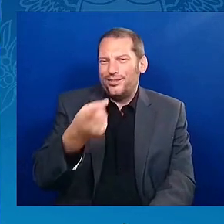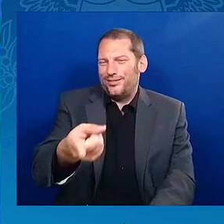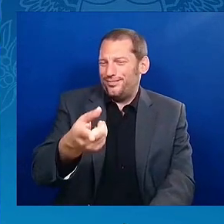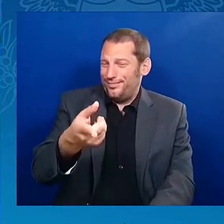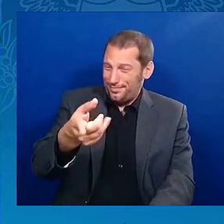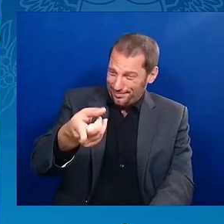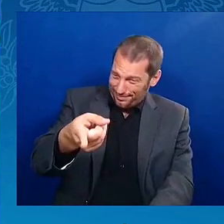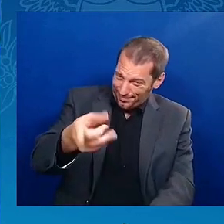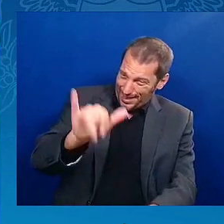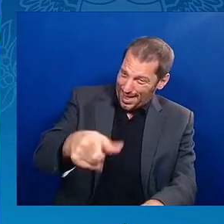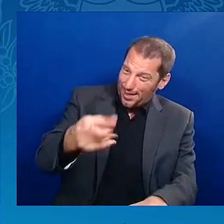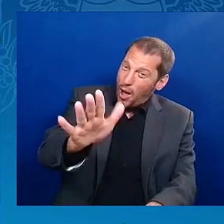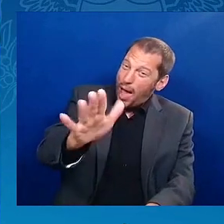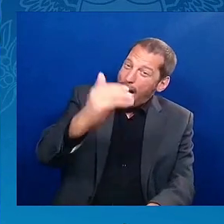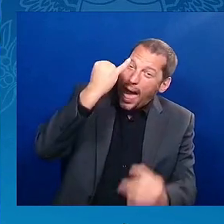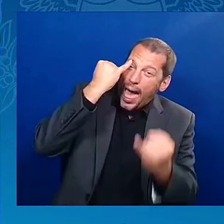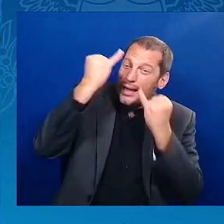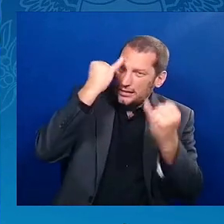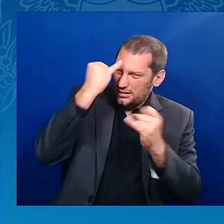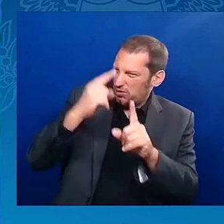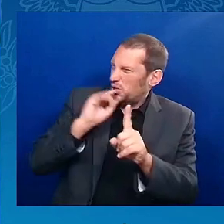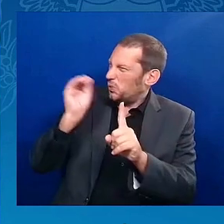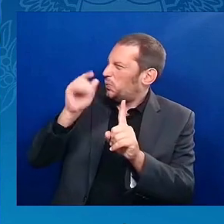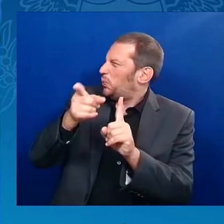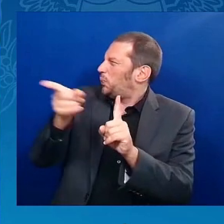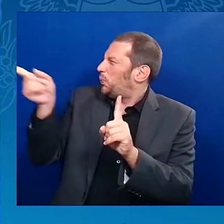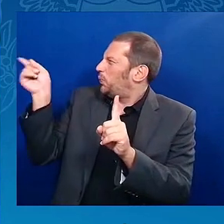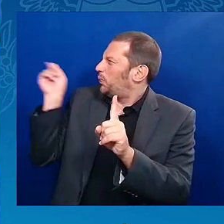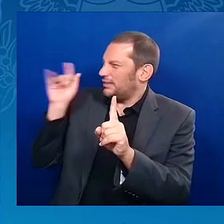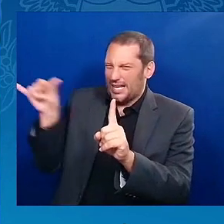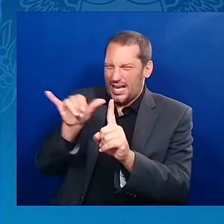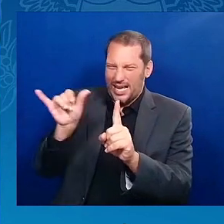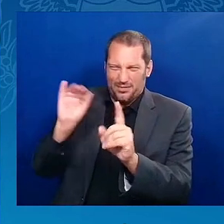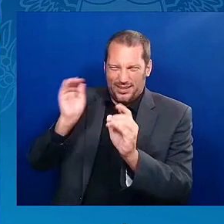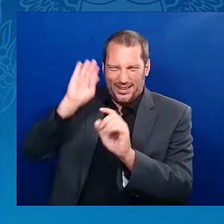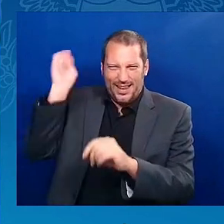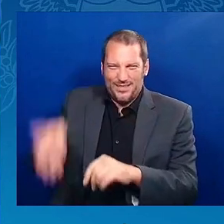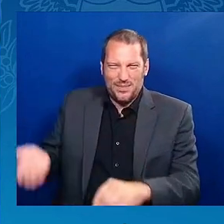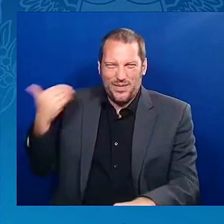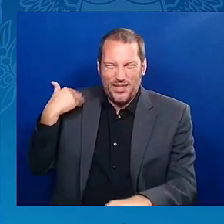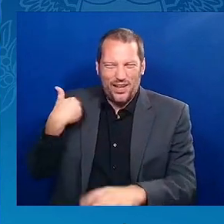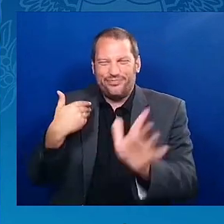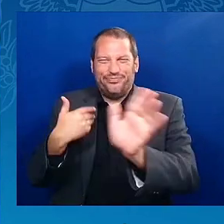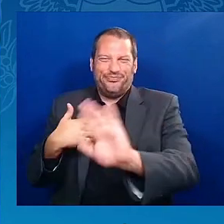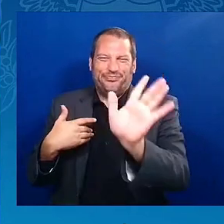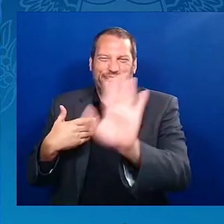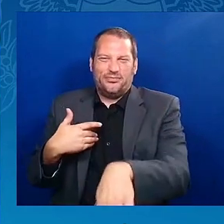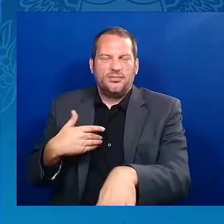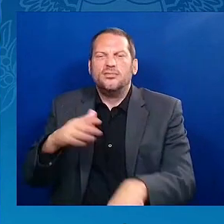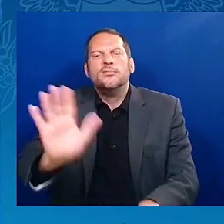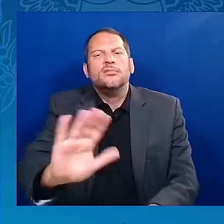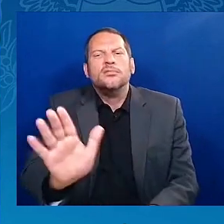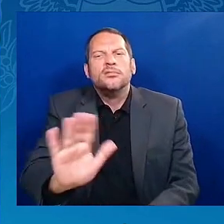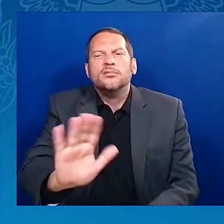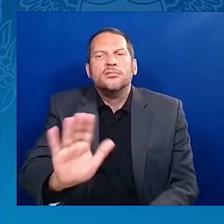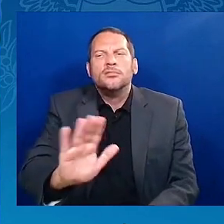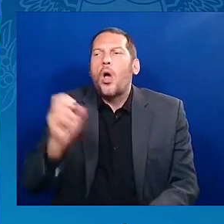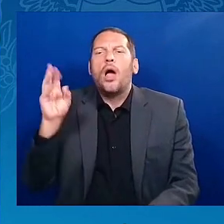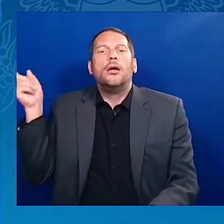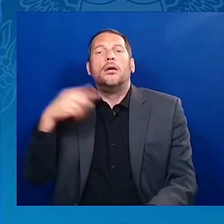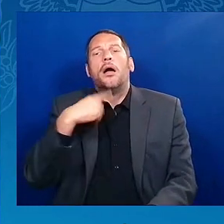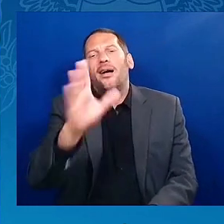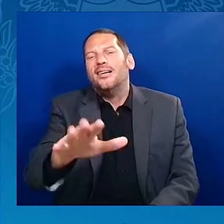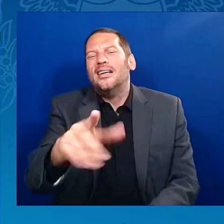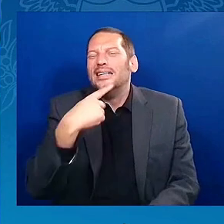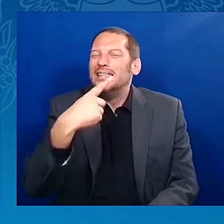Oh, it's not your time. Oh, you're too young. Oh, and then this is one I love. Oh,